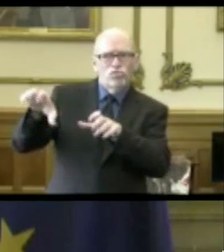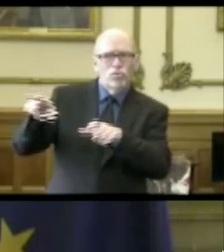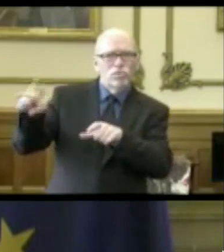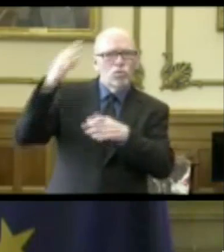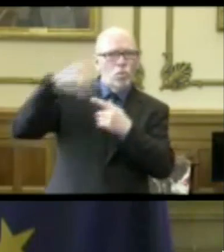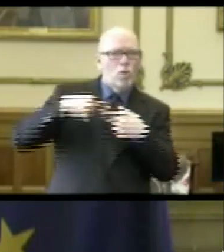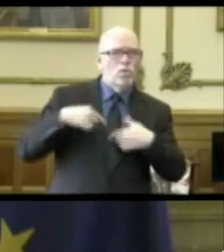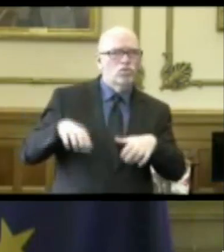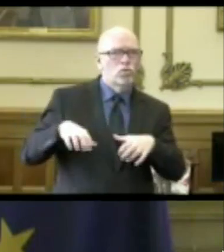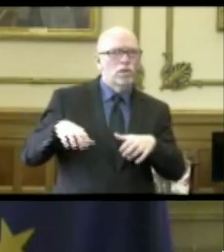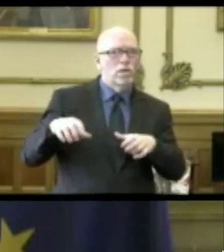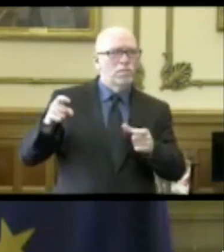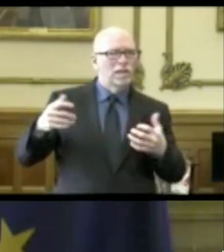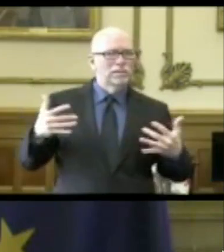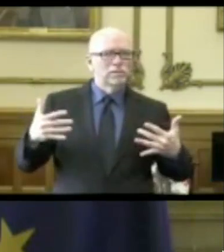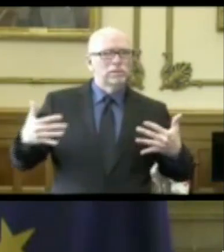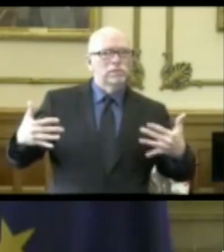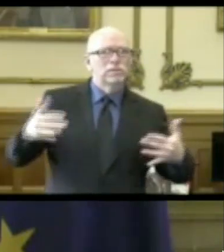that's what that